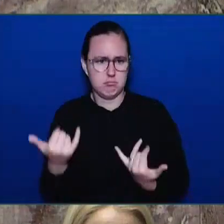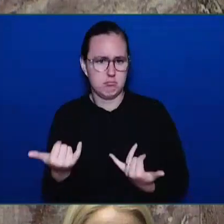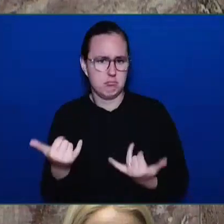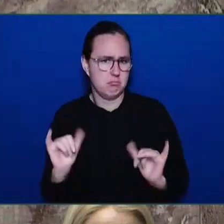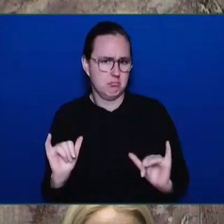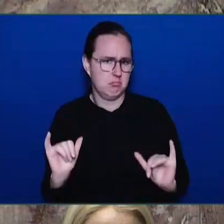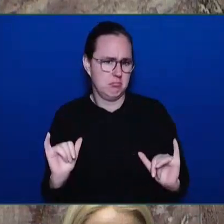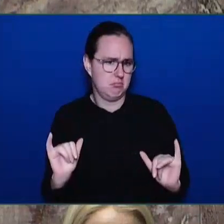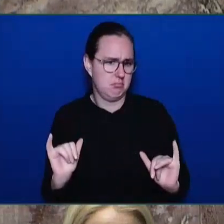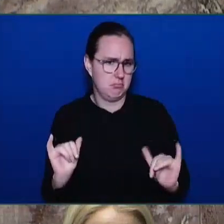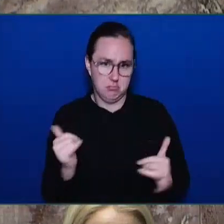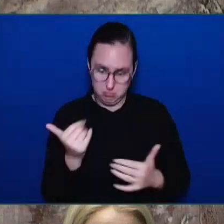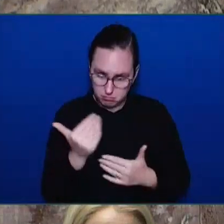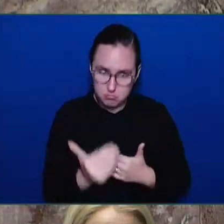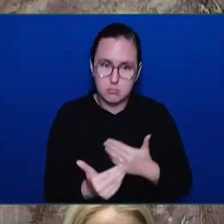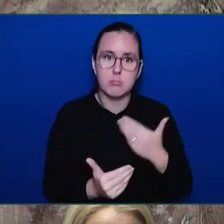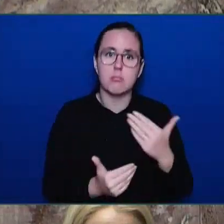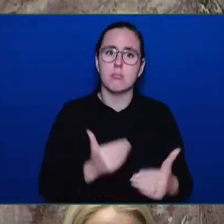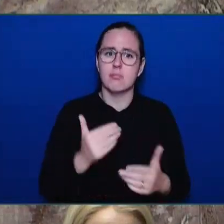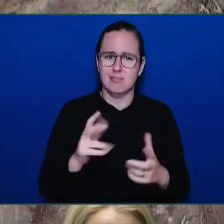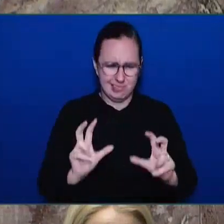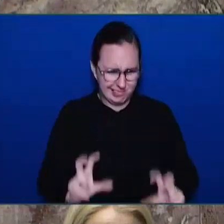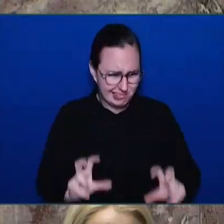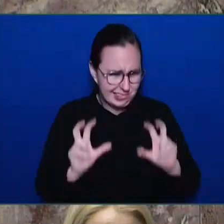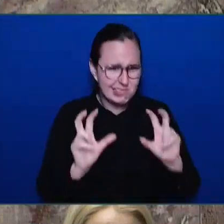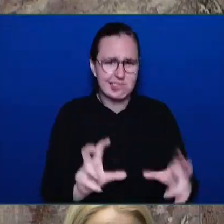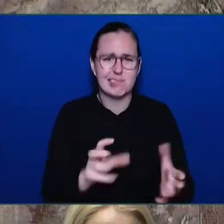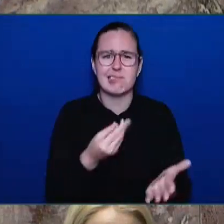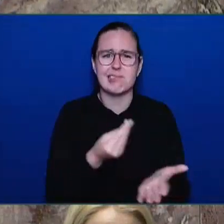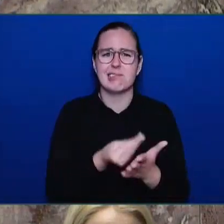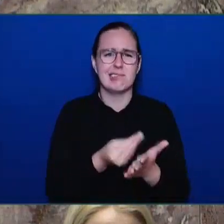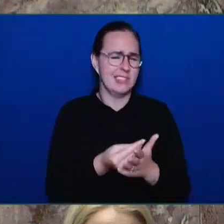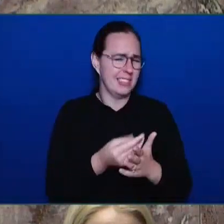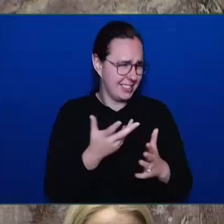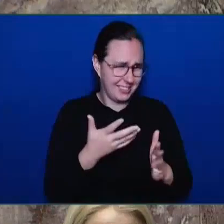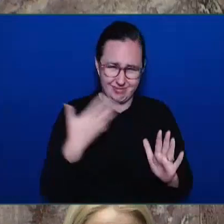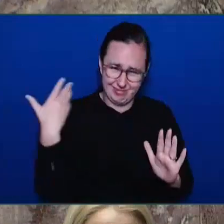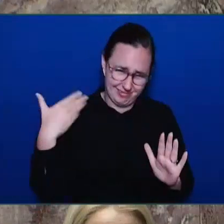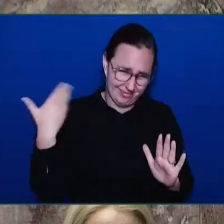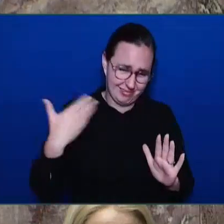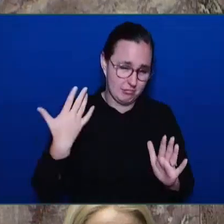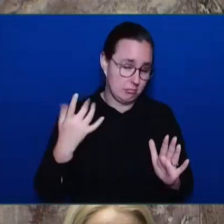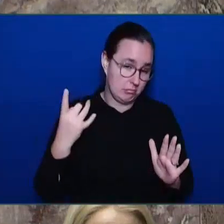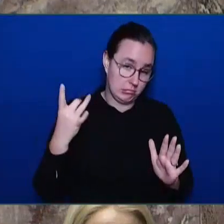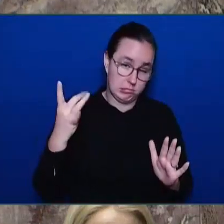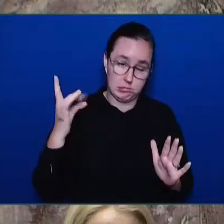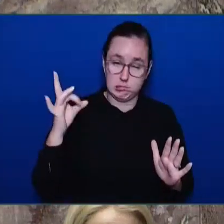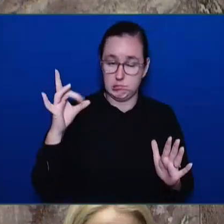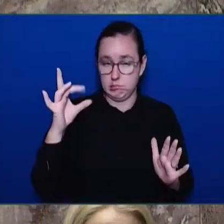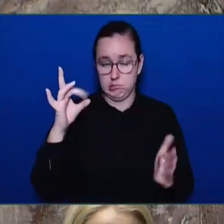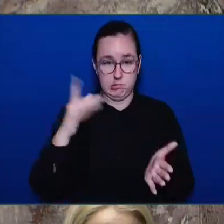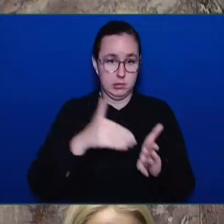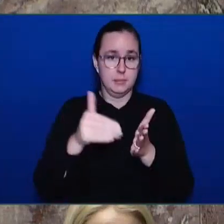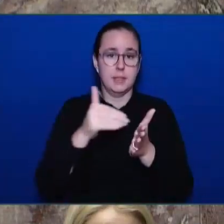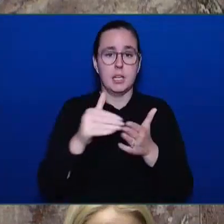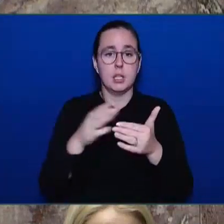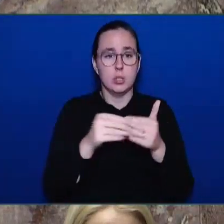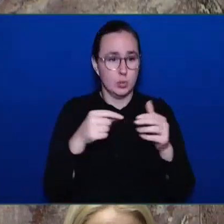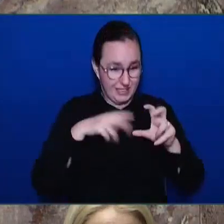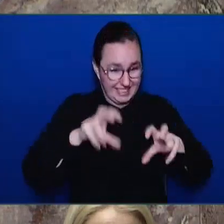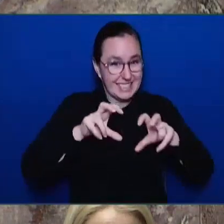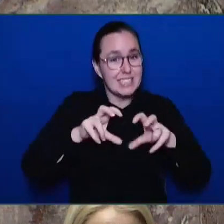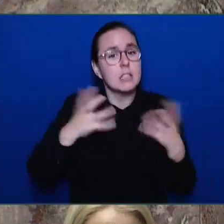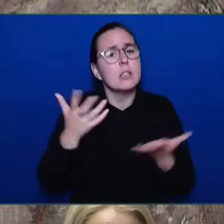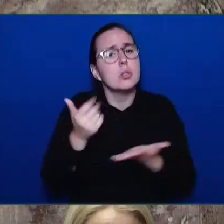hundreds of millions of dollars in treatment. We all agree. We all agree in this House on the importance of